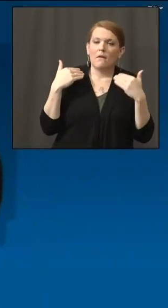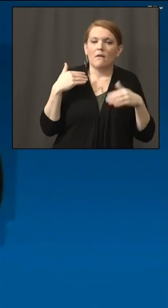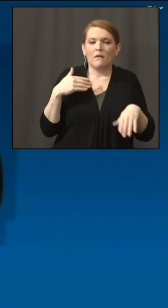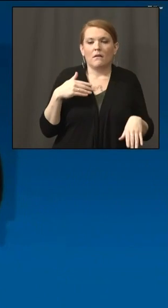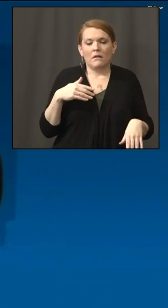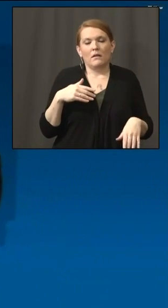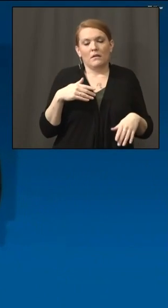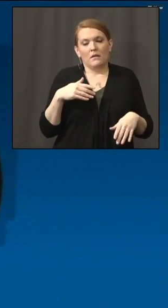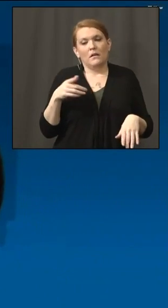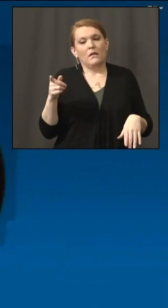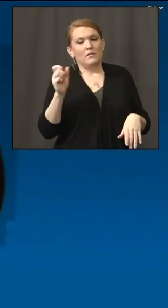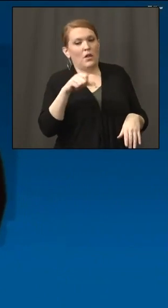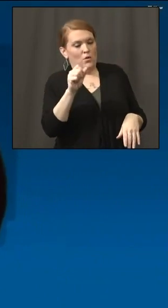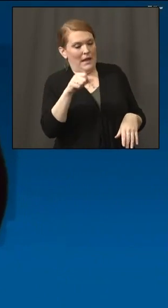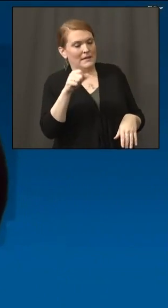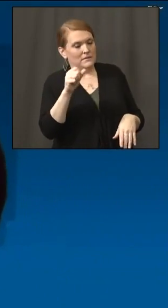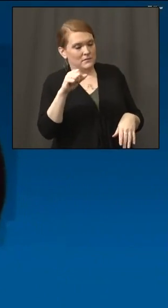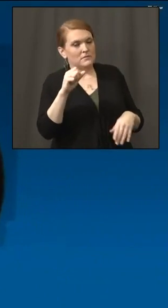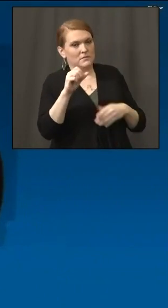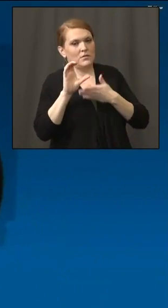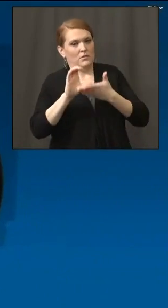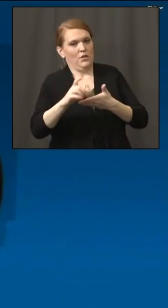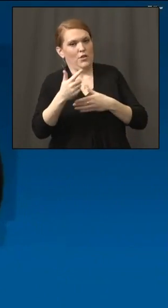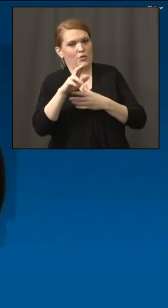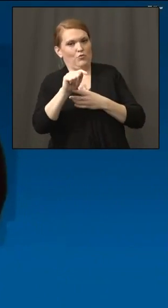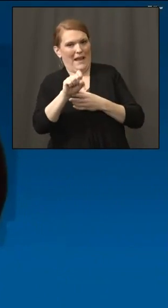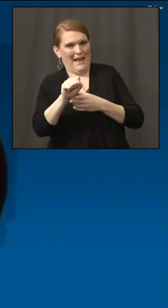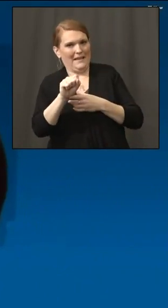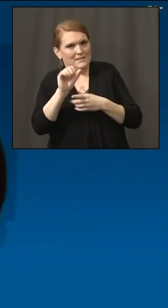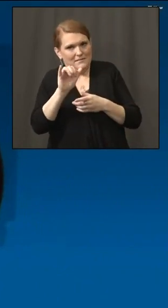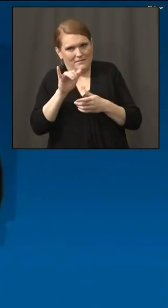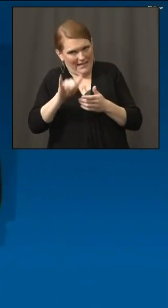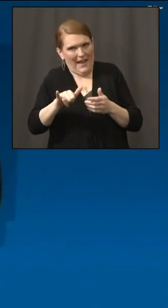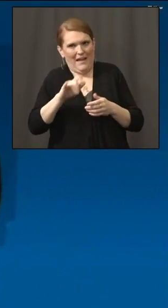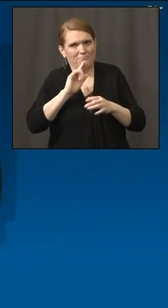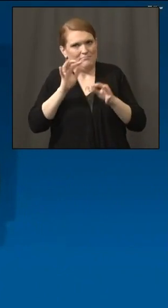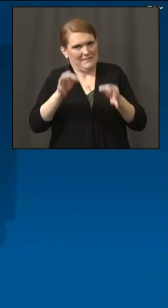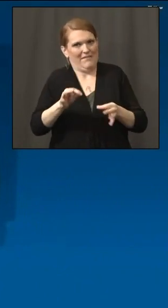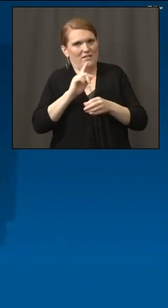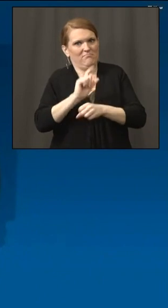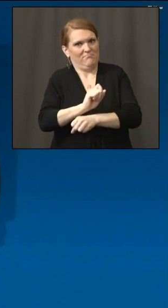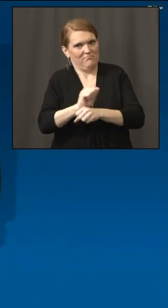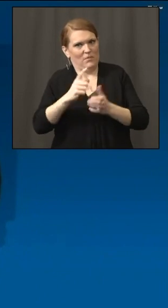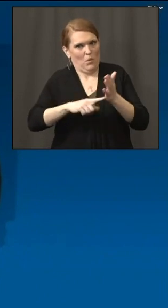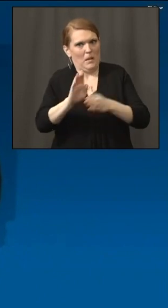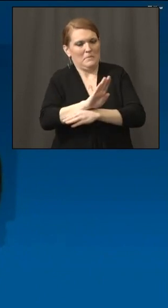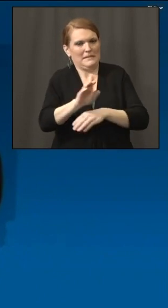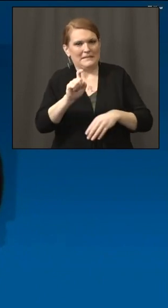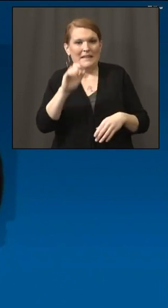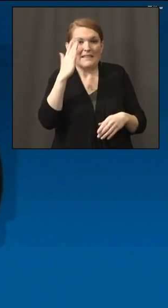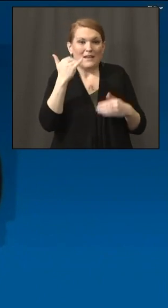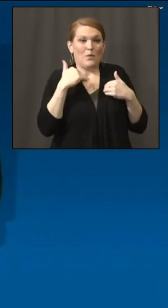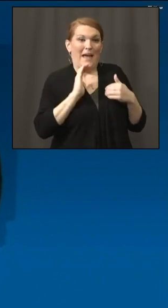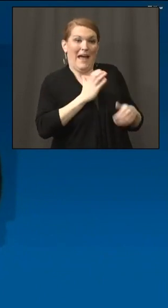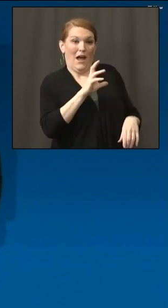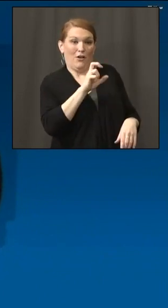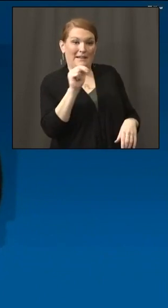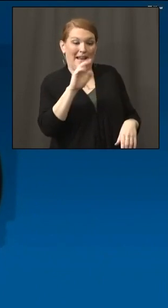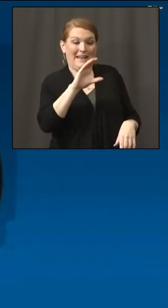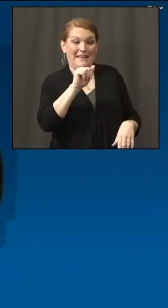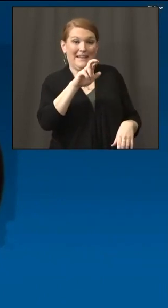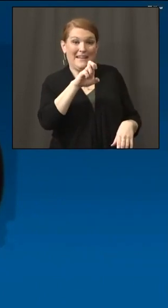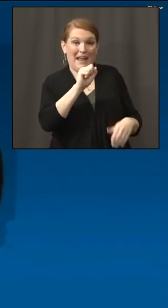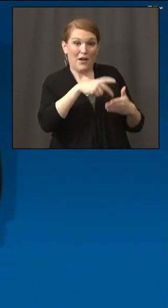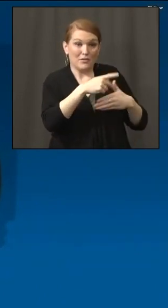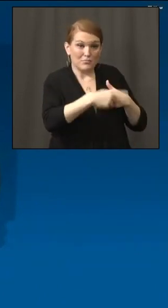businesses need. And that's why, you know, through our Connecticut CARES grant program, as well as the Connecticut Business